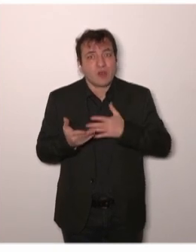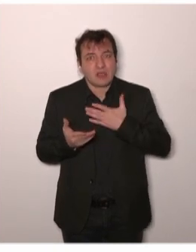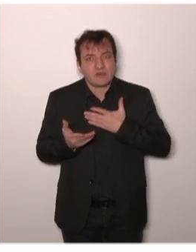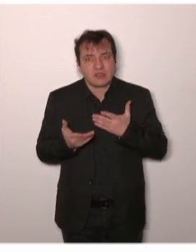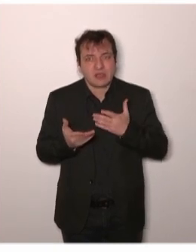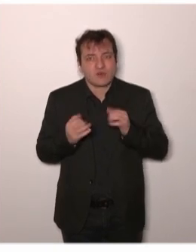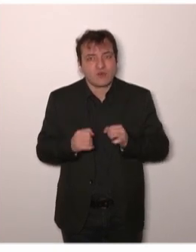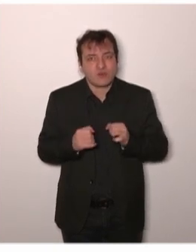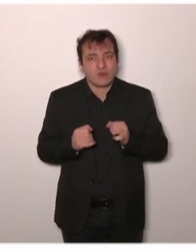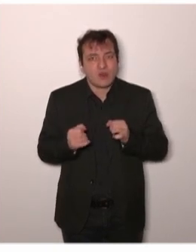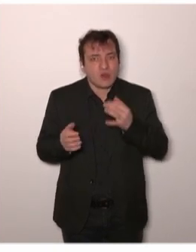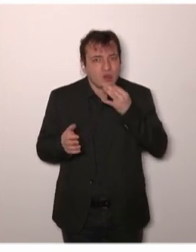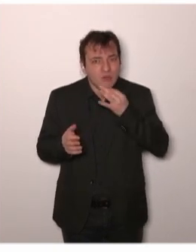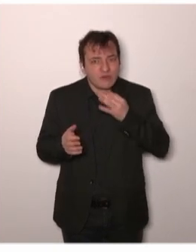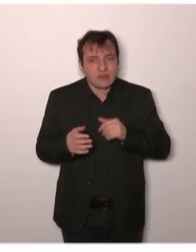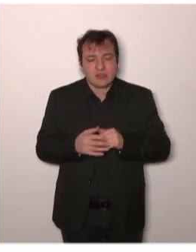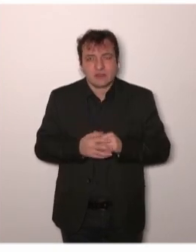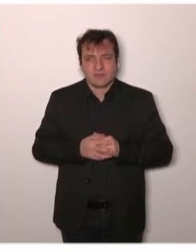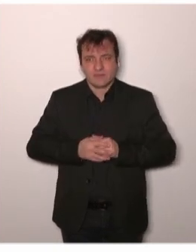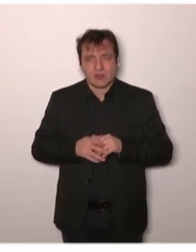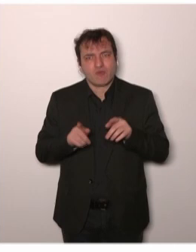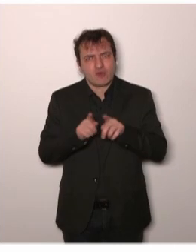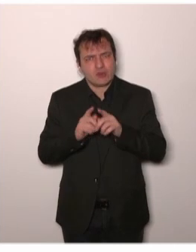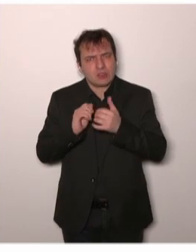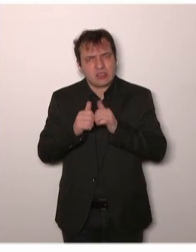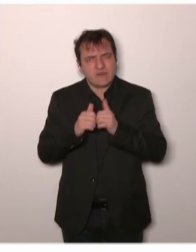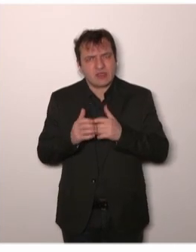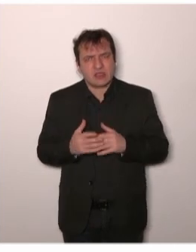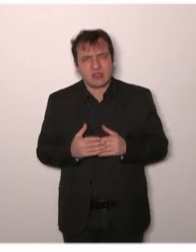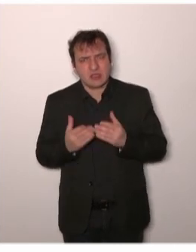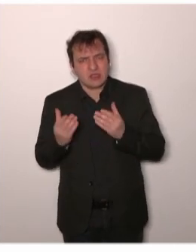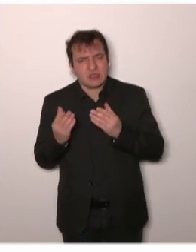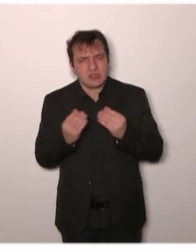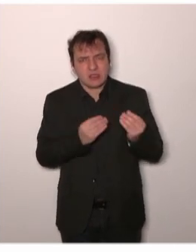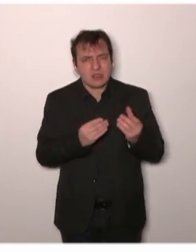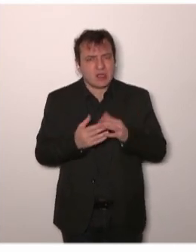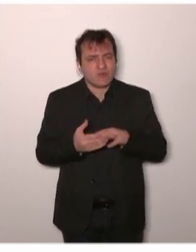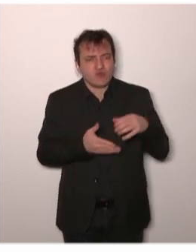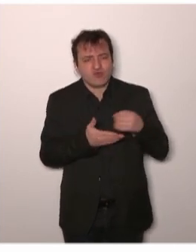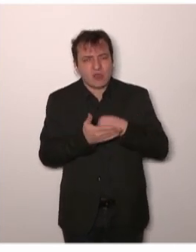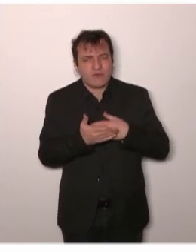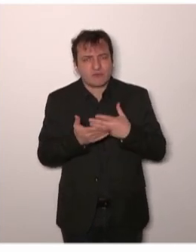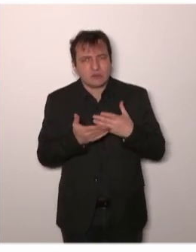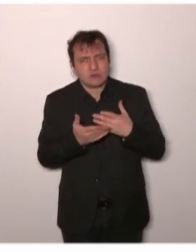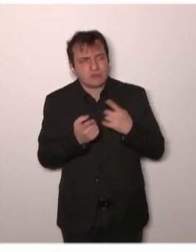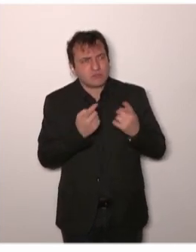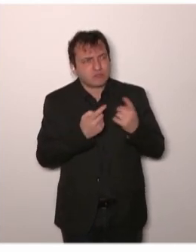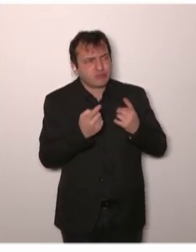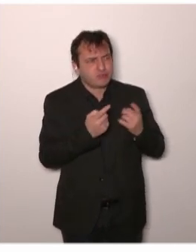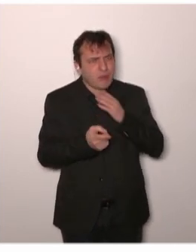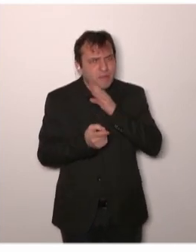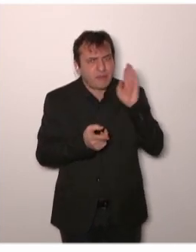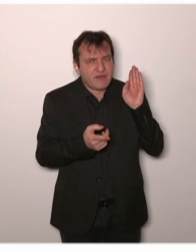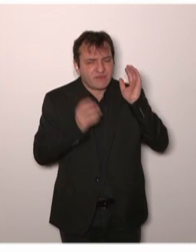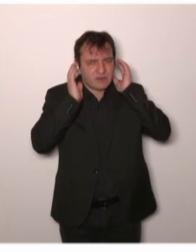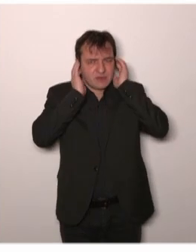we are facing completely new data sets and multidimensional data sets, especially if you go into the multidisciplinarity. And,